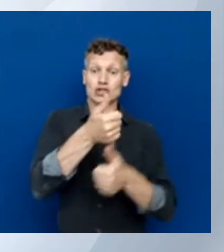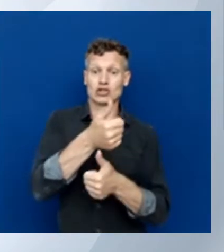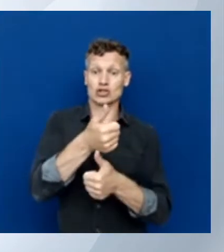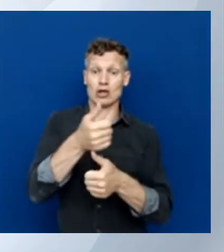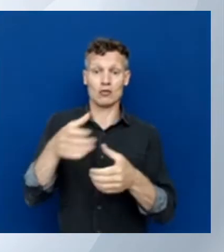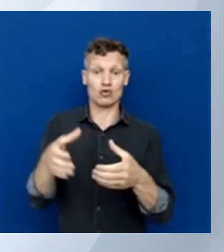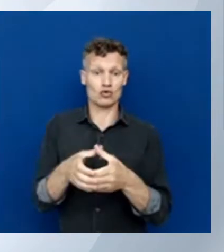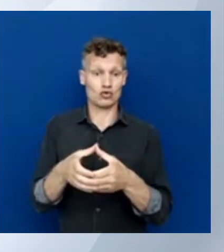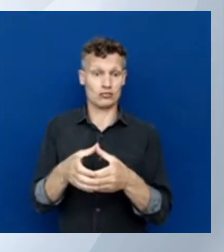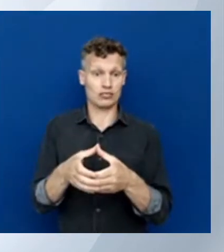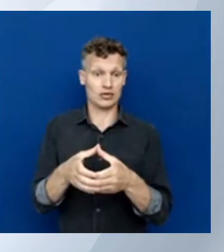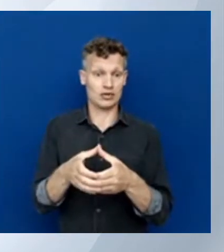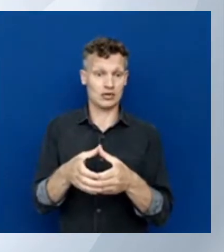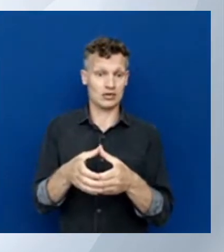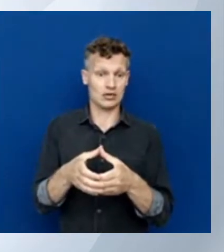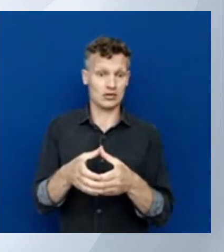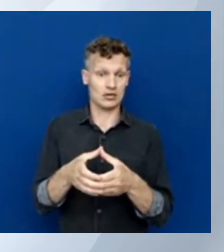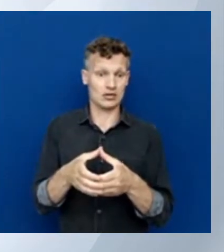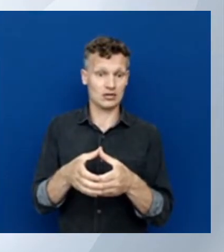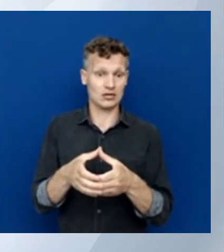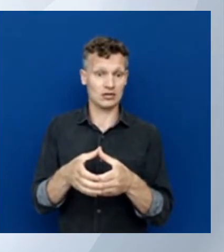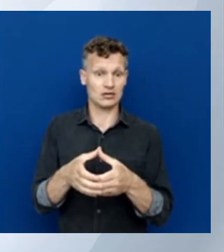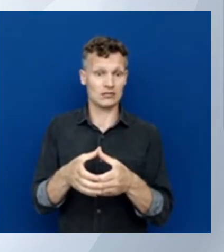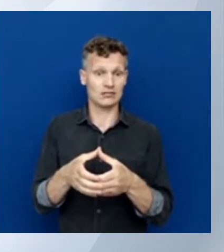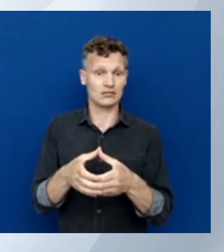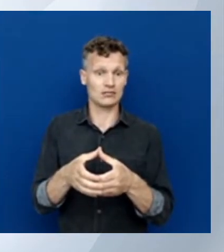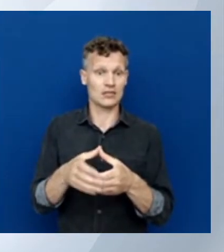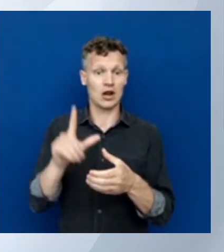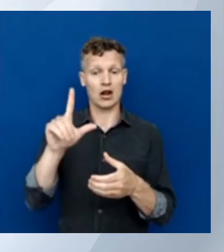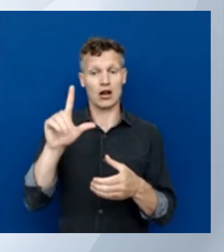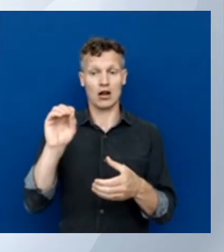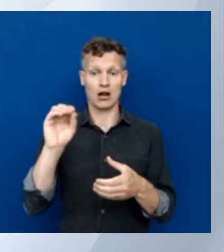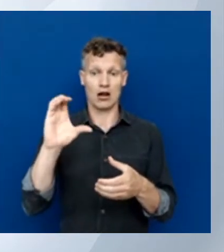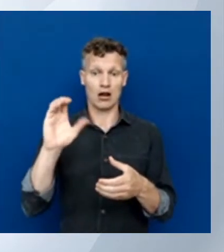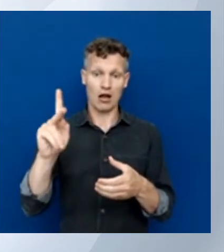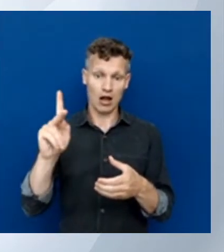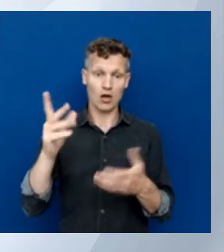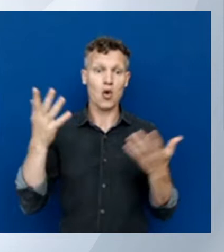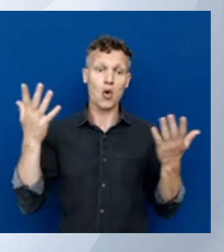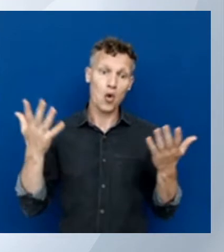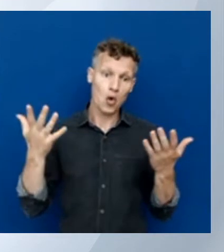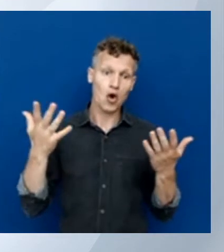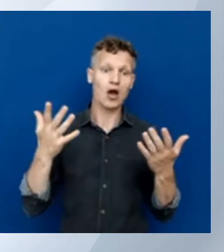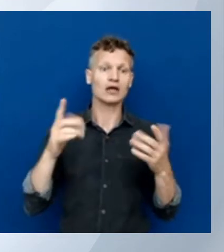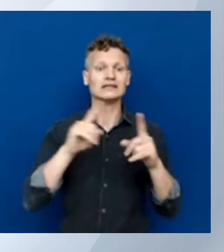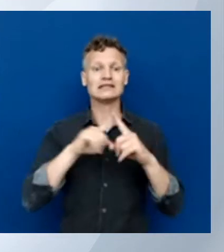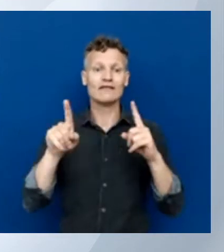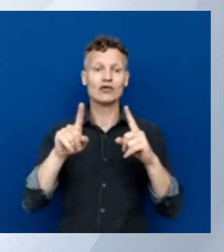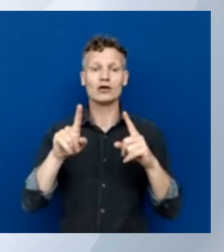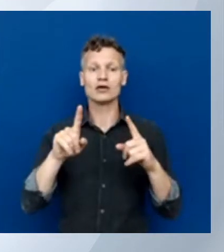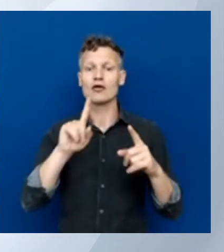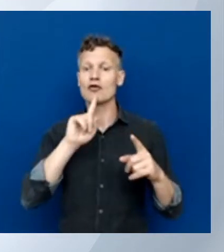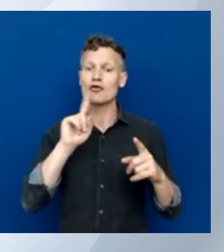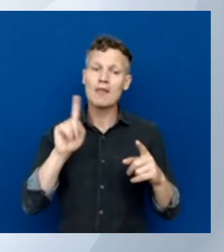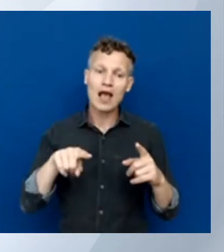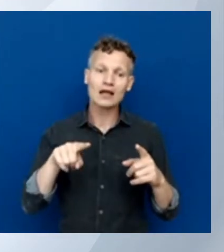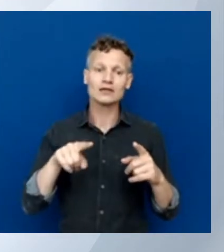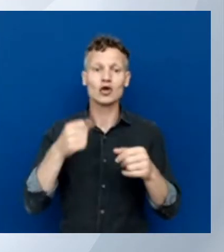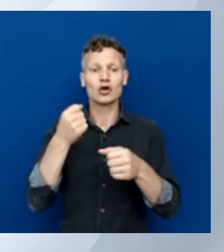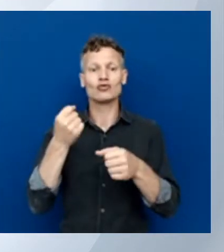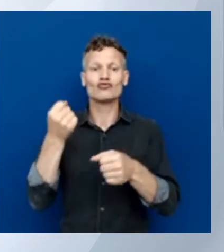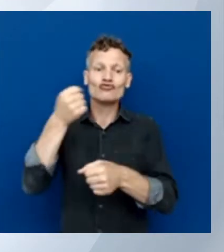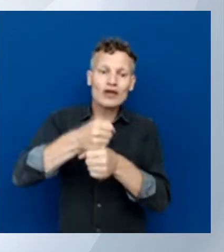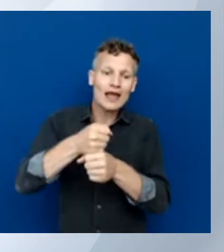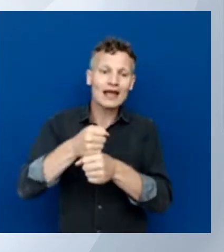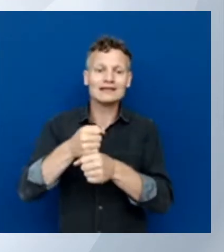interact with it, to have commands with it. So create, list, show, update. It's a lot like those verbs we just talked about.